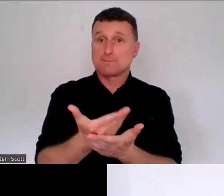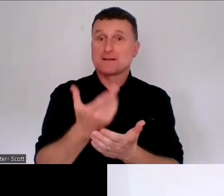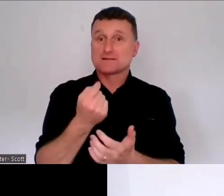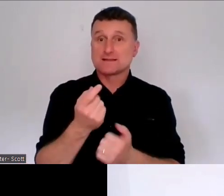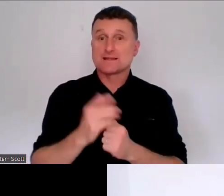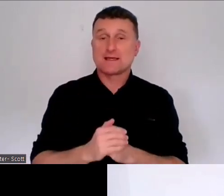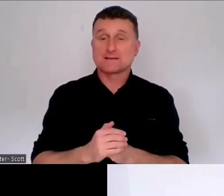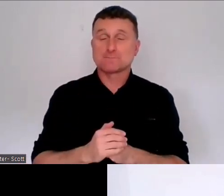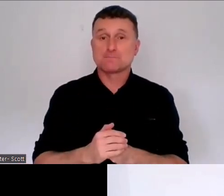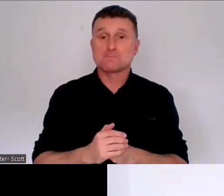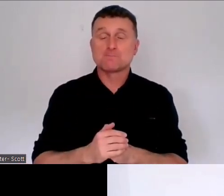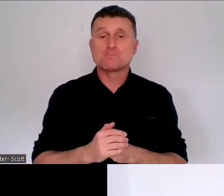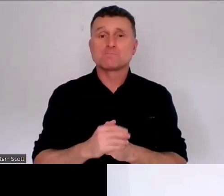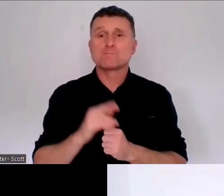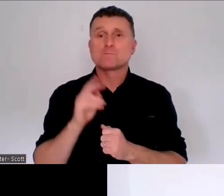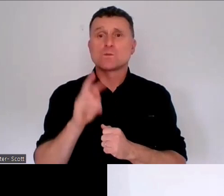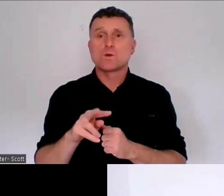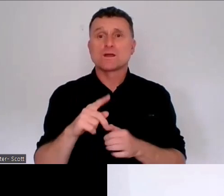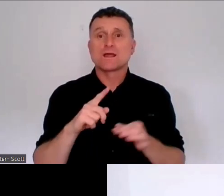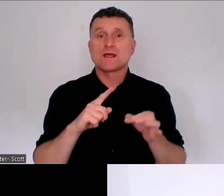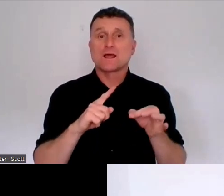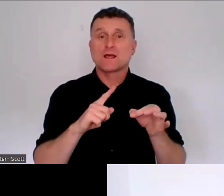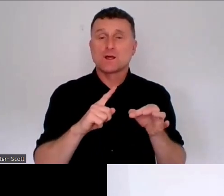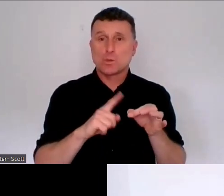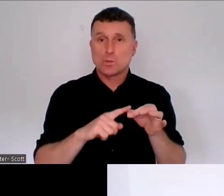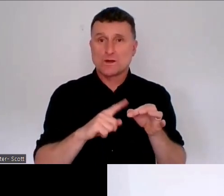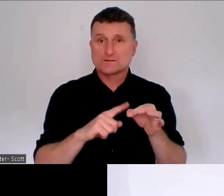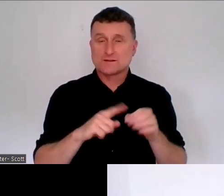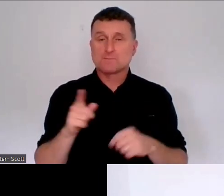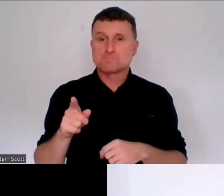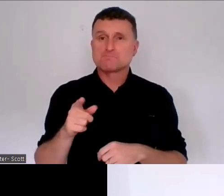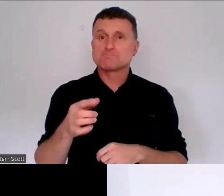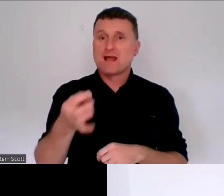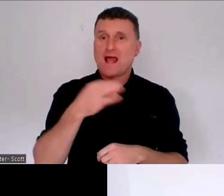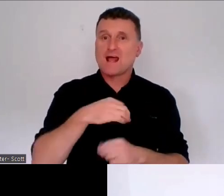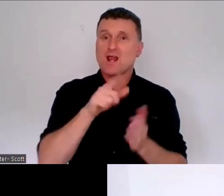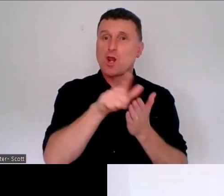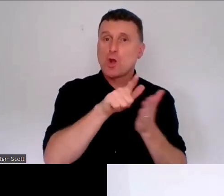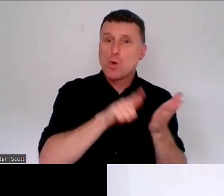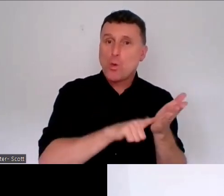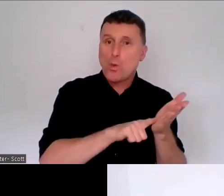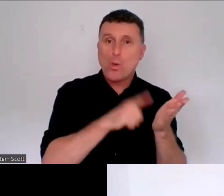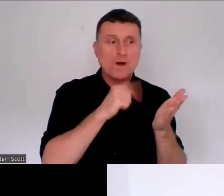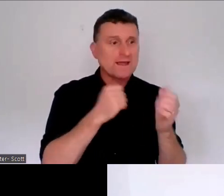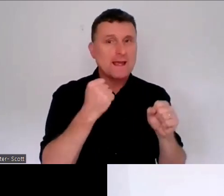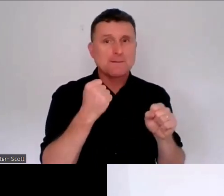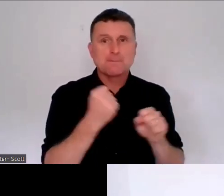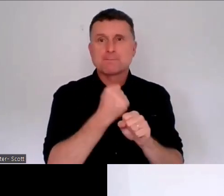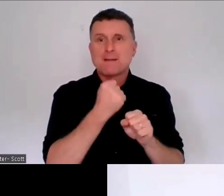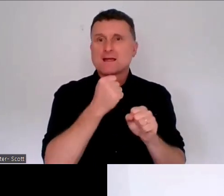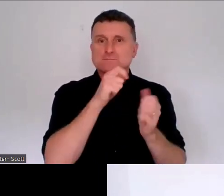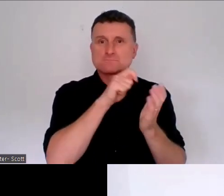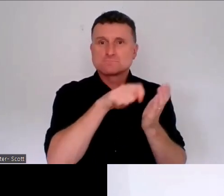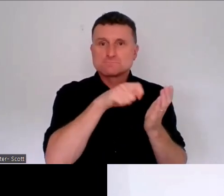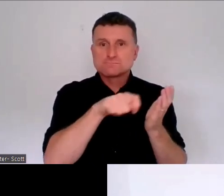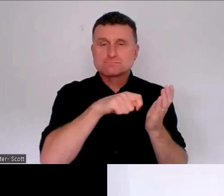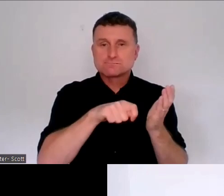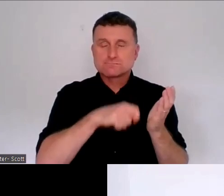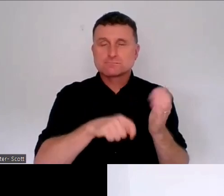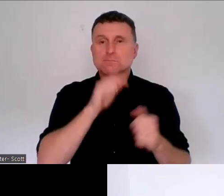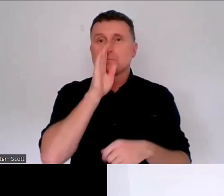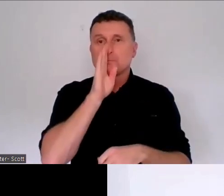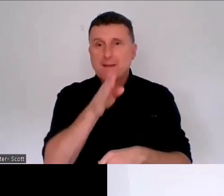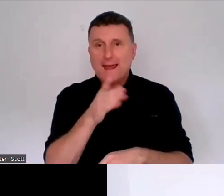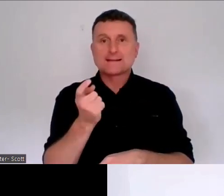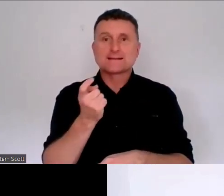which is, can the law be written in plain, simple English language, avoiding legalese and which